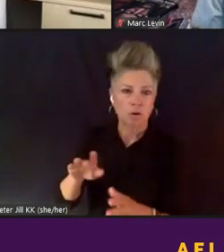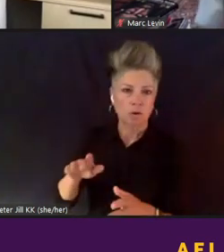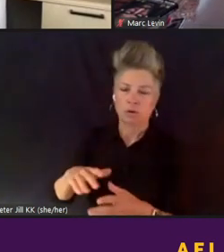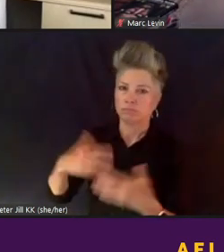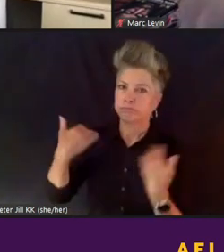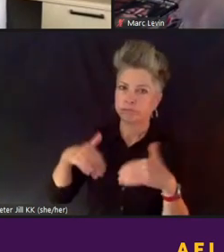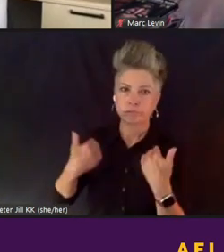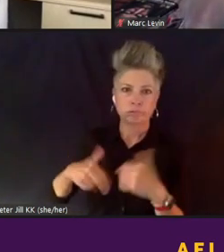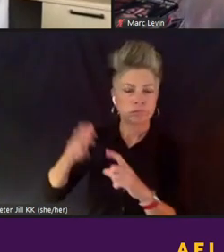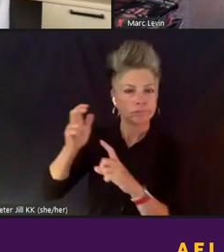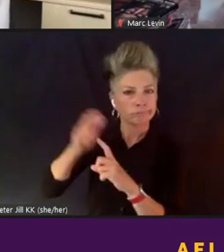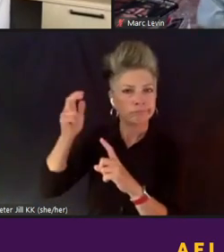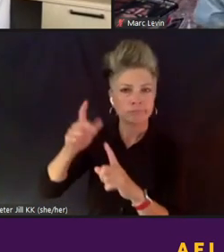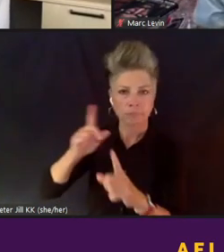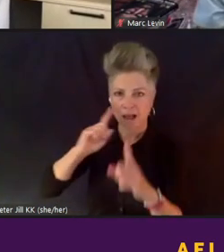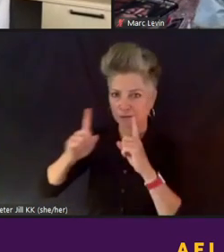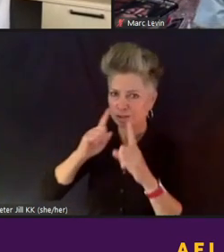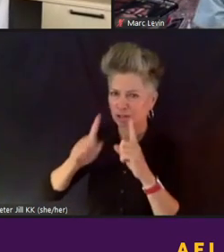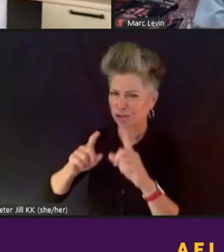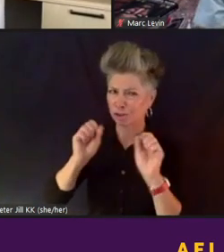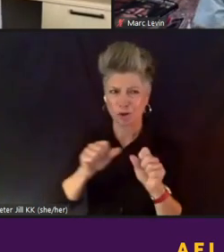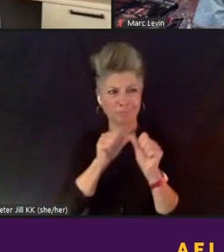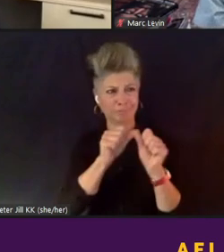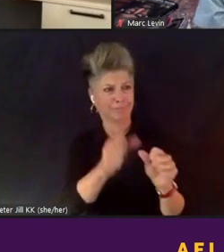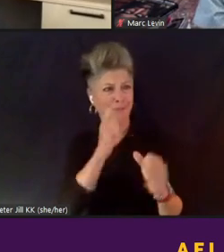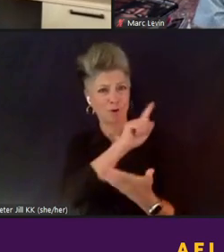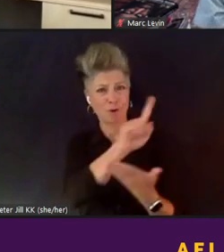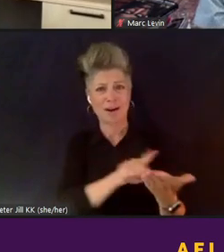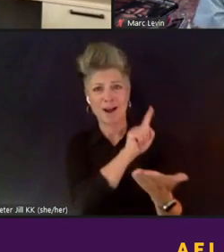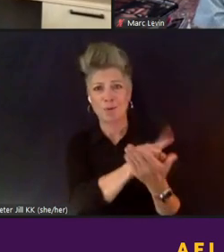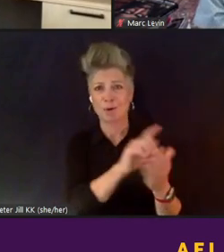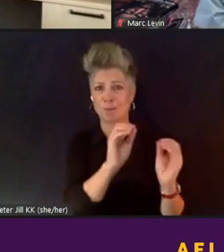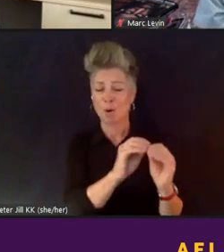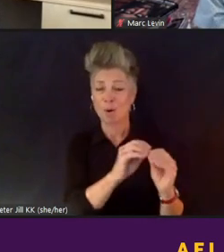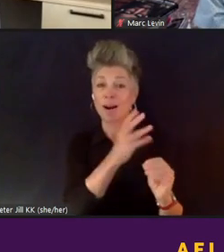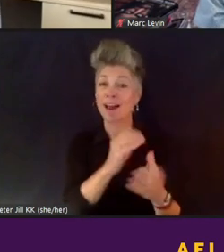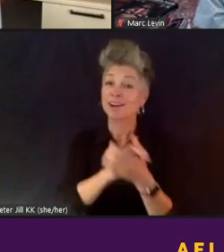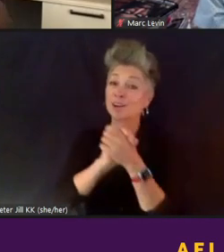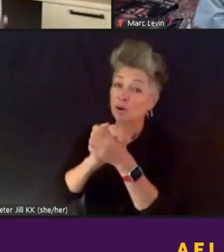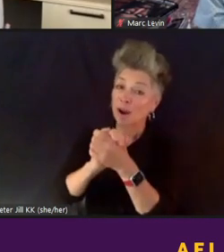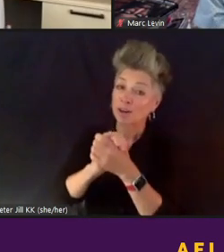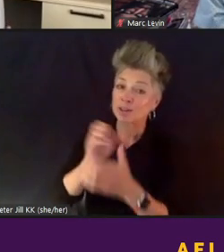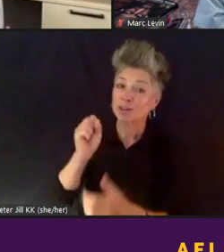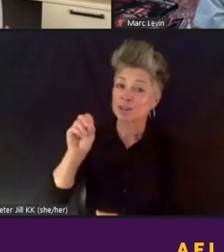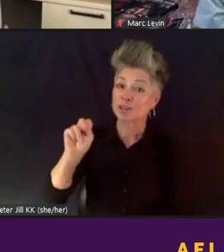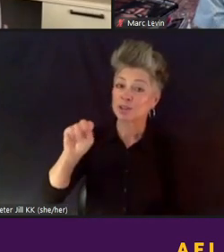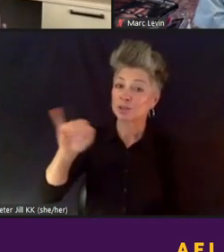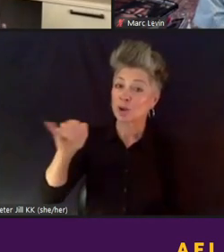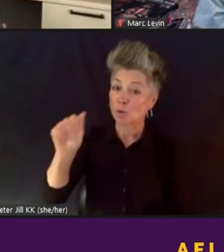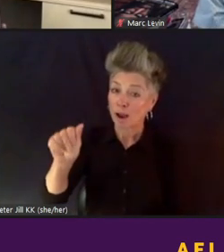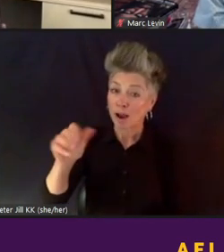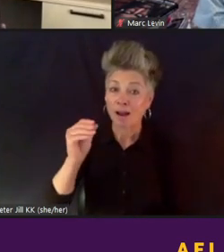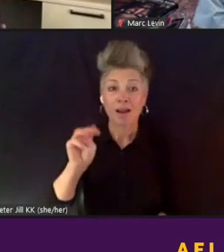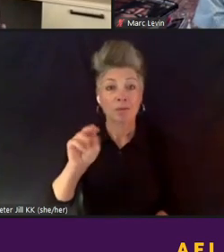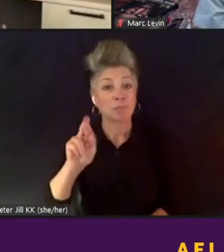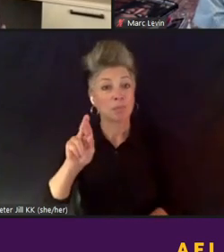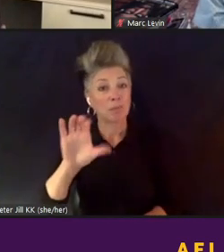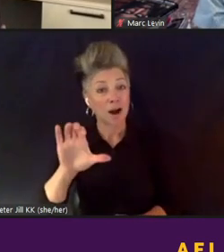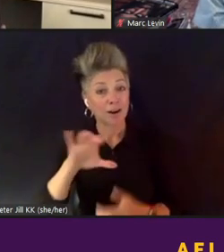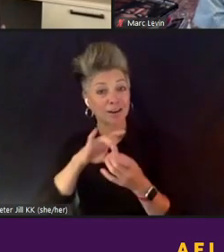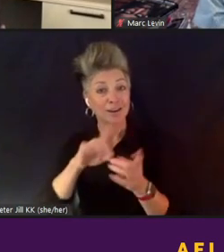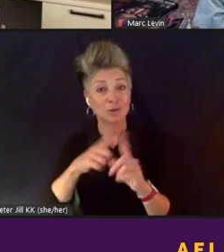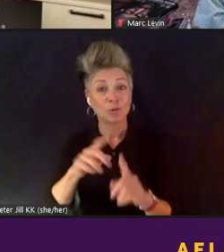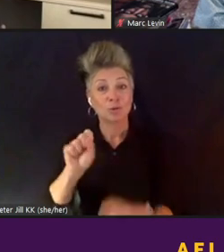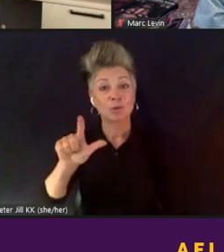about this for another hour easily. And congratulations to Sonia and Mark on the slow hustle. I hope everyone will look for it. And